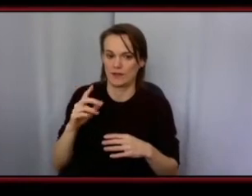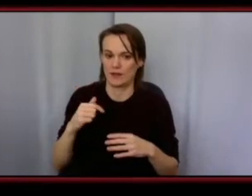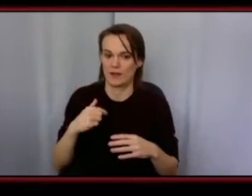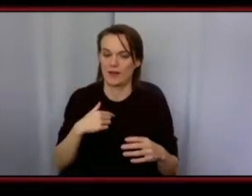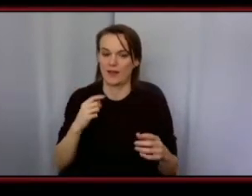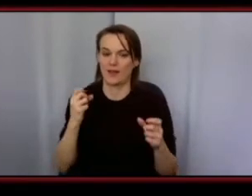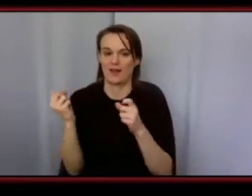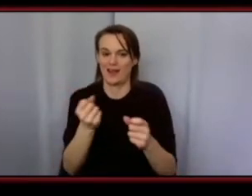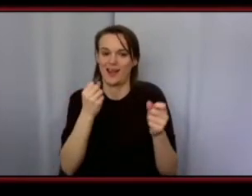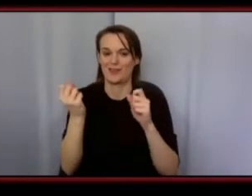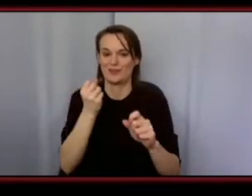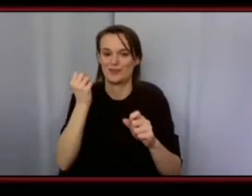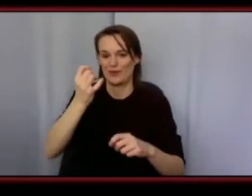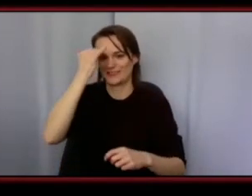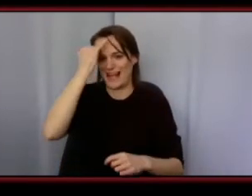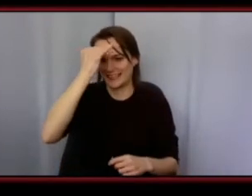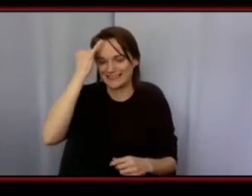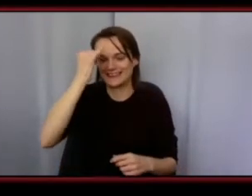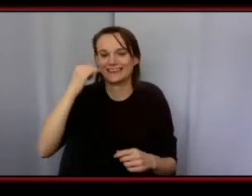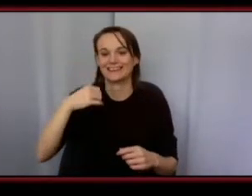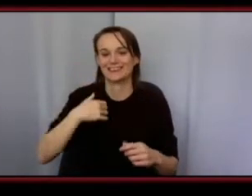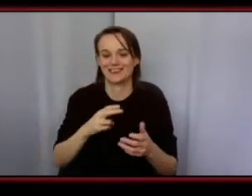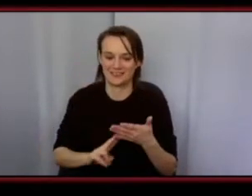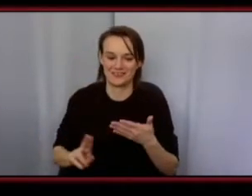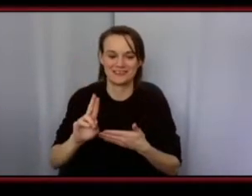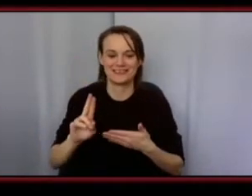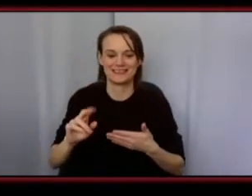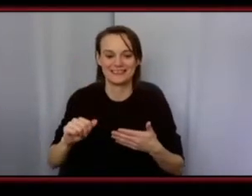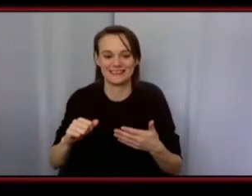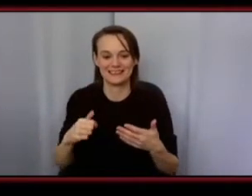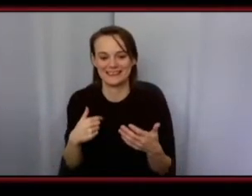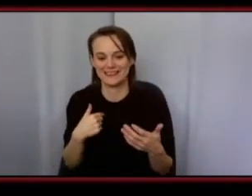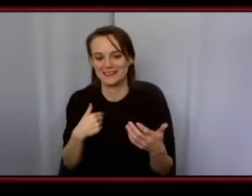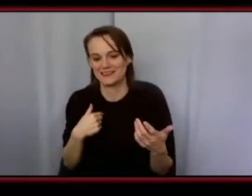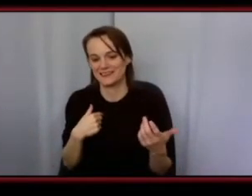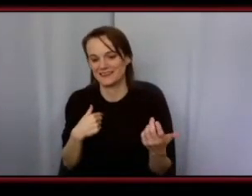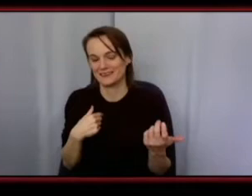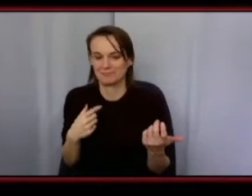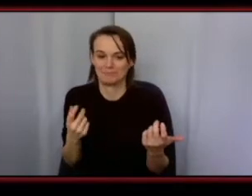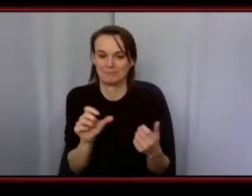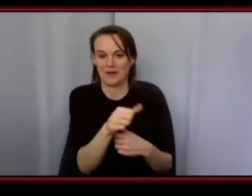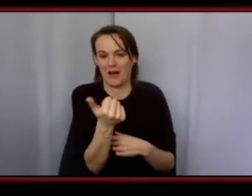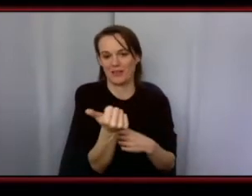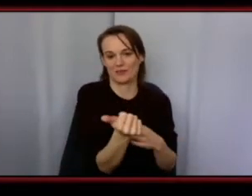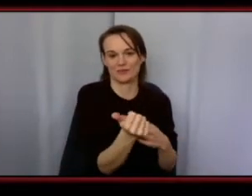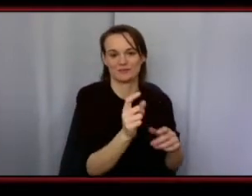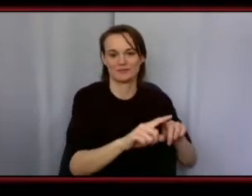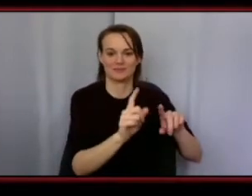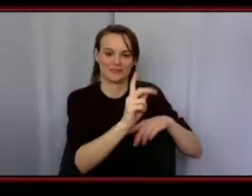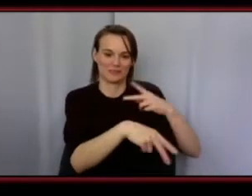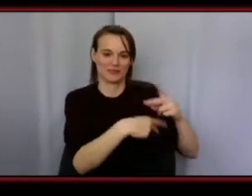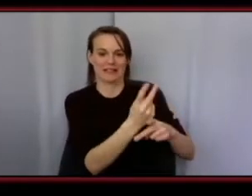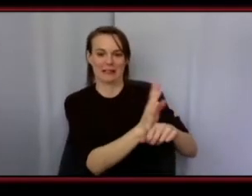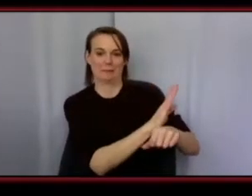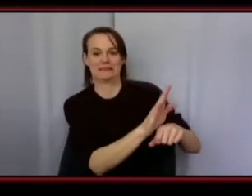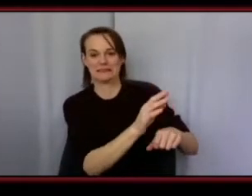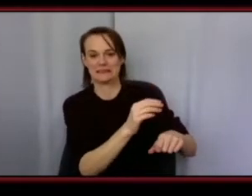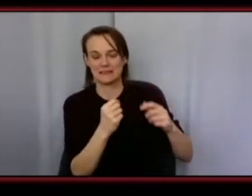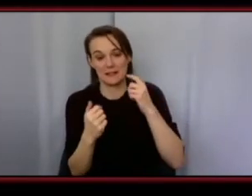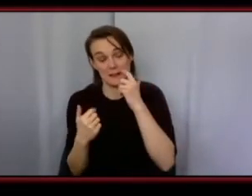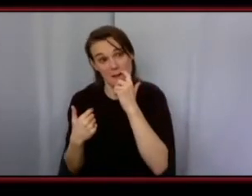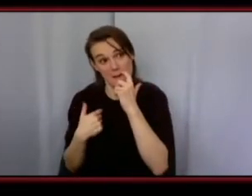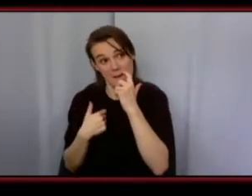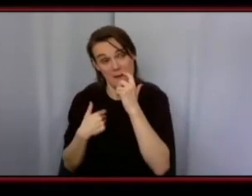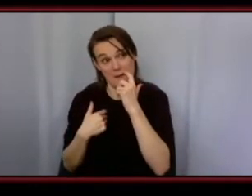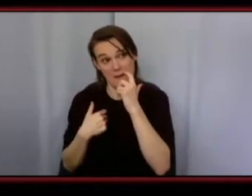a taxi cab during my undergrad and uh i i kind of like like to do unconventional things so i drove taxi cab then i started a